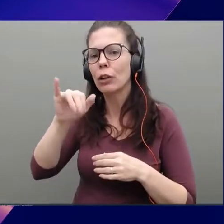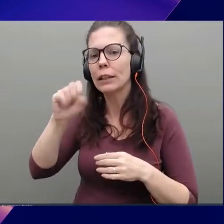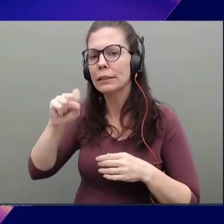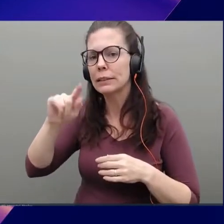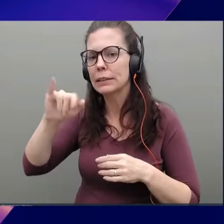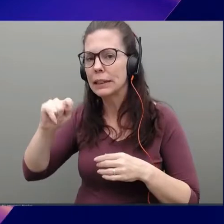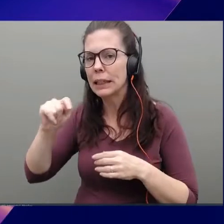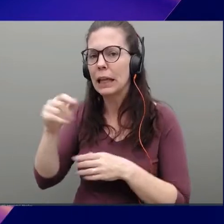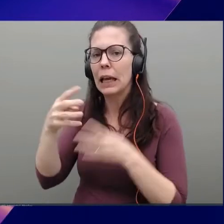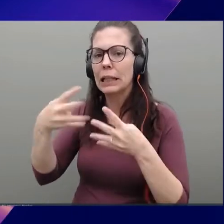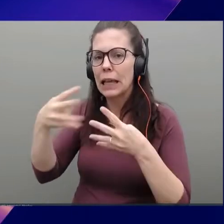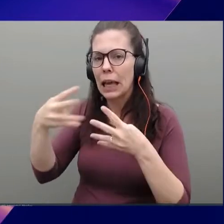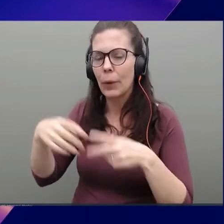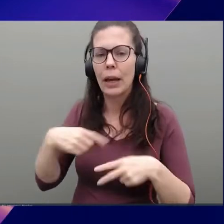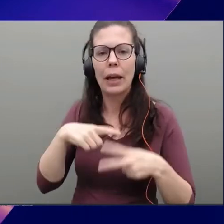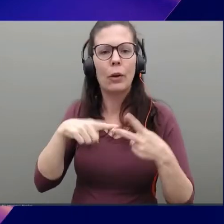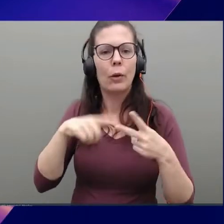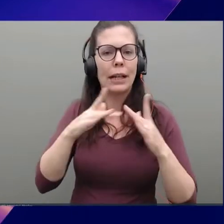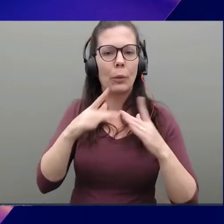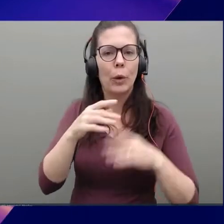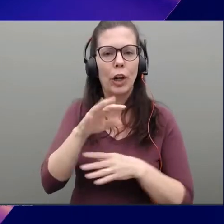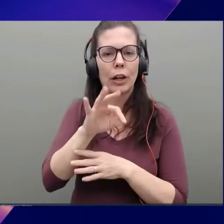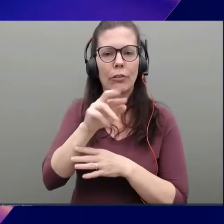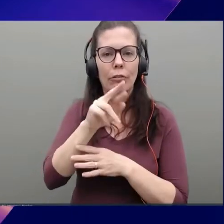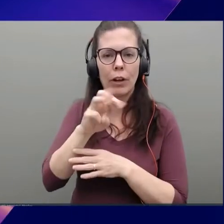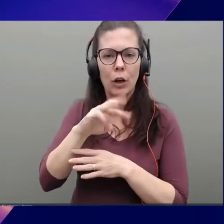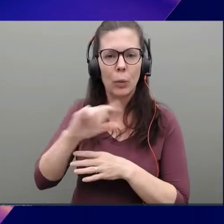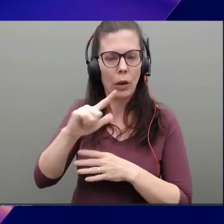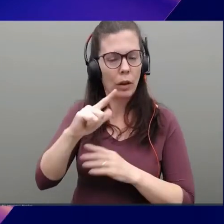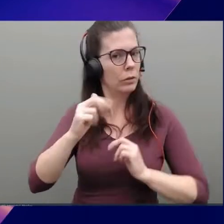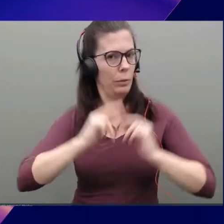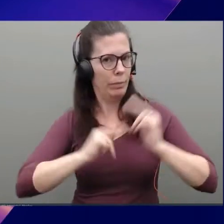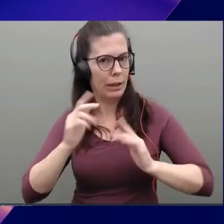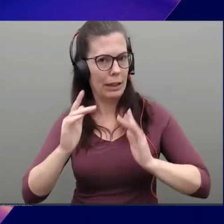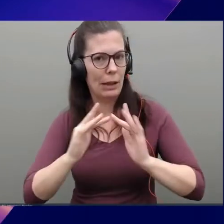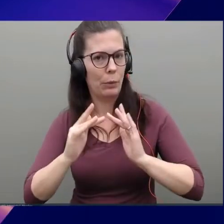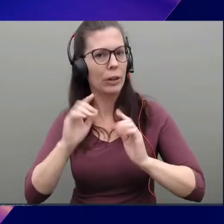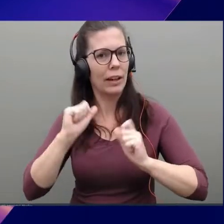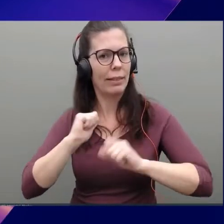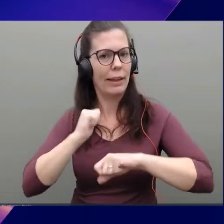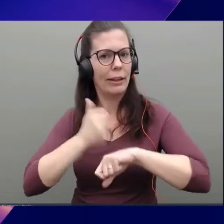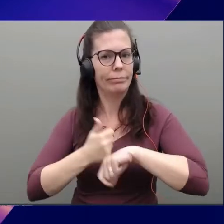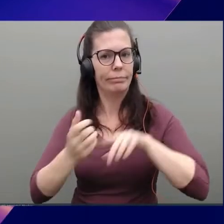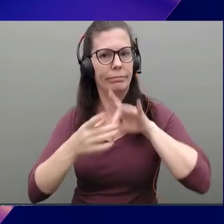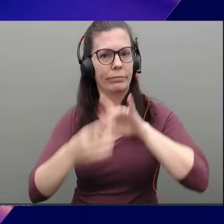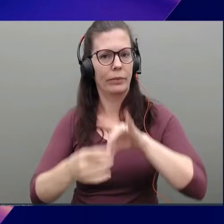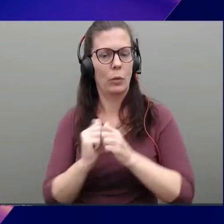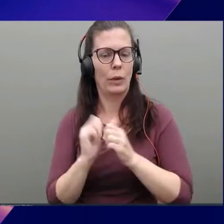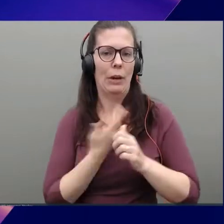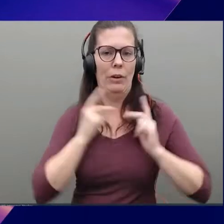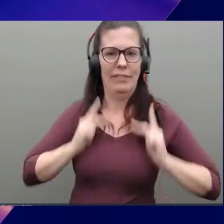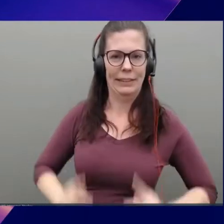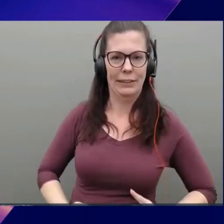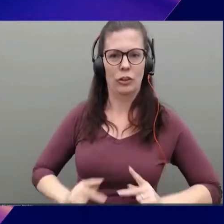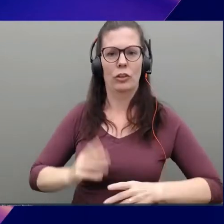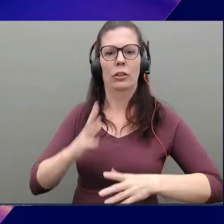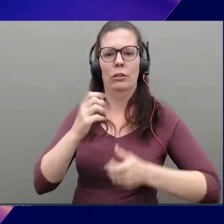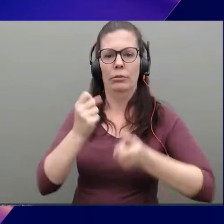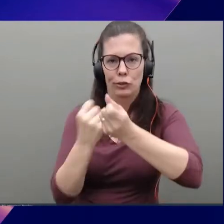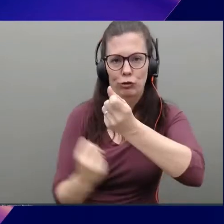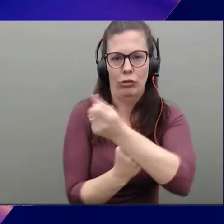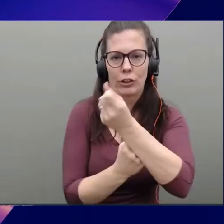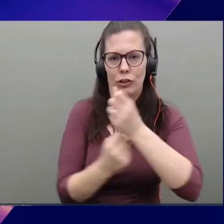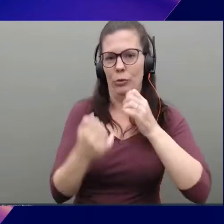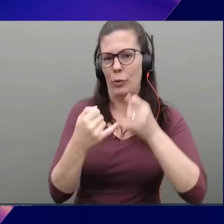all these things that you can use to build a network, and then that can all run on top of our actual physical infrastructure in the cabling. And so